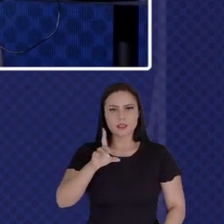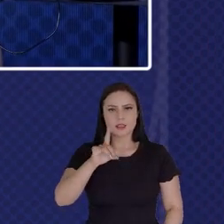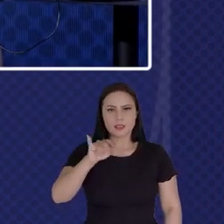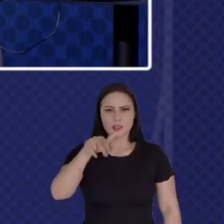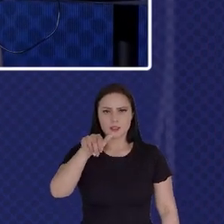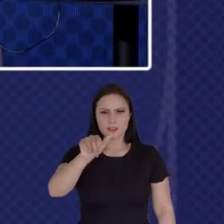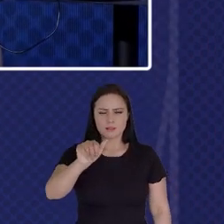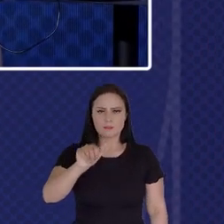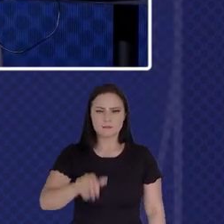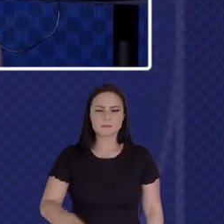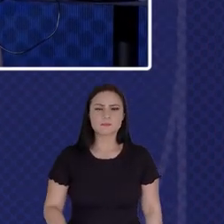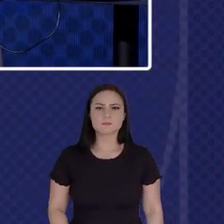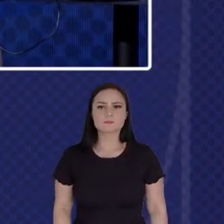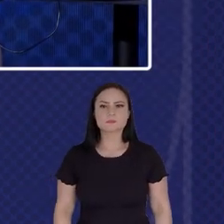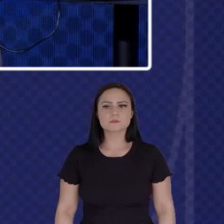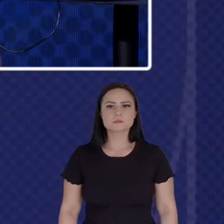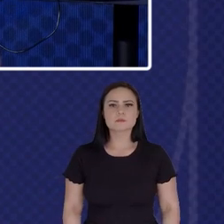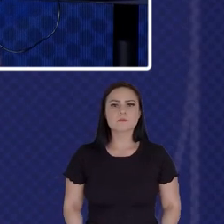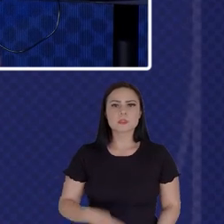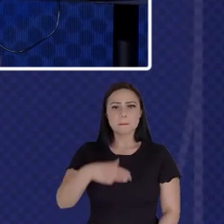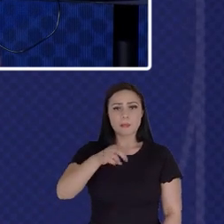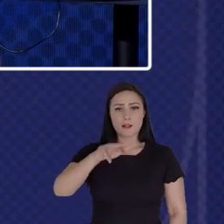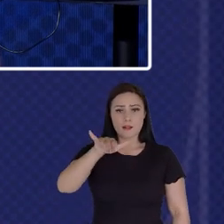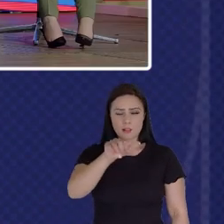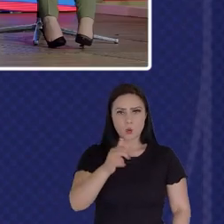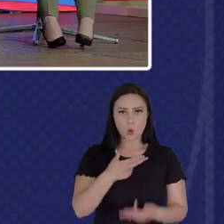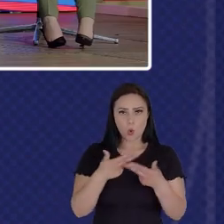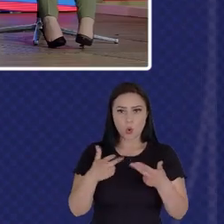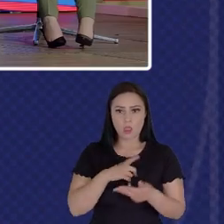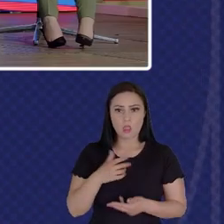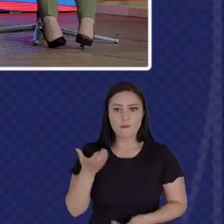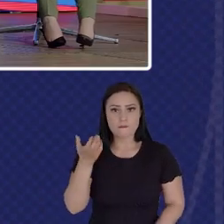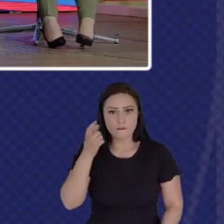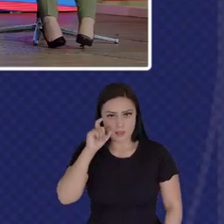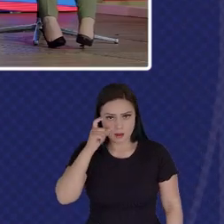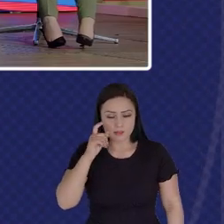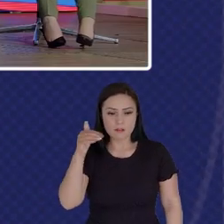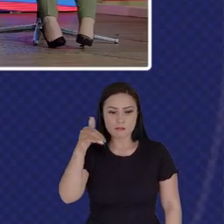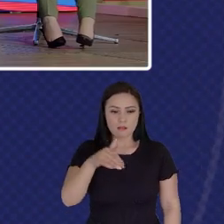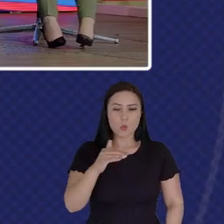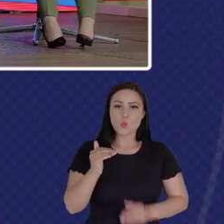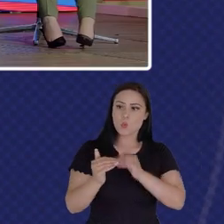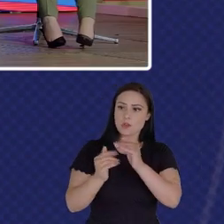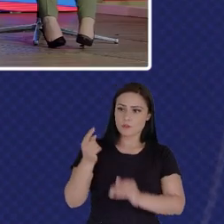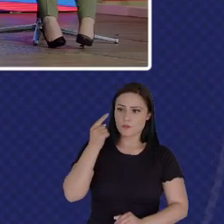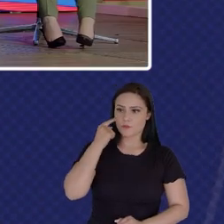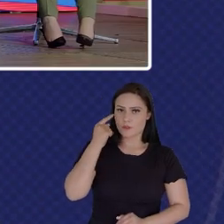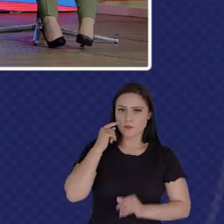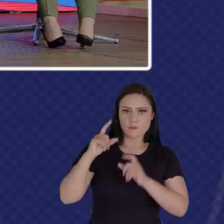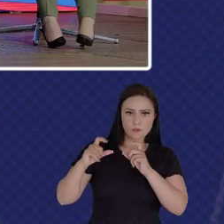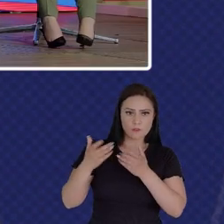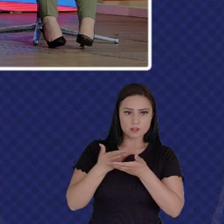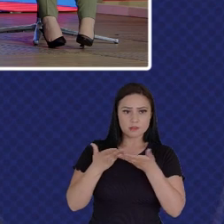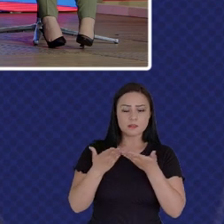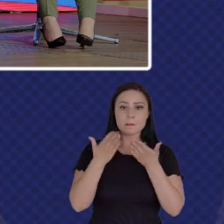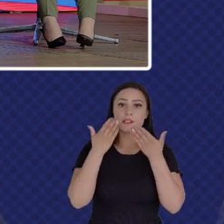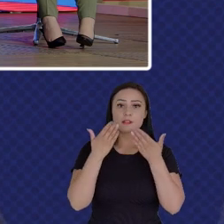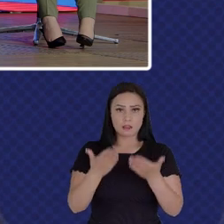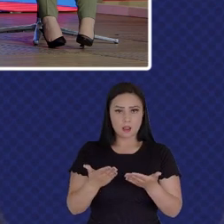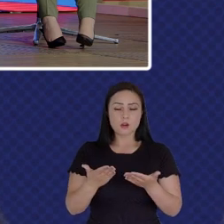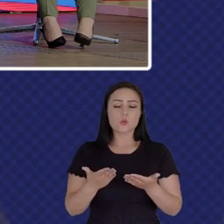Marianne One Thing I Was Really Impressed Looking At The Pictures That You So You Presented Us Is How Many